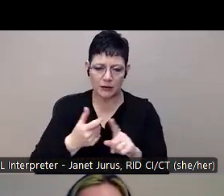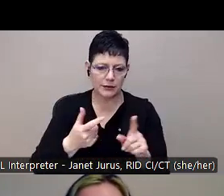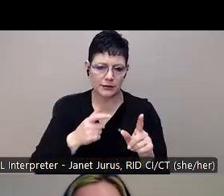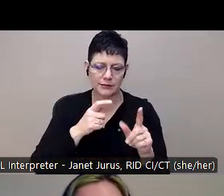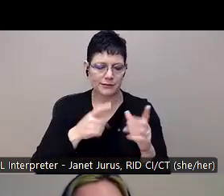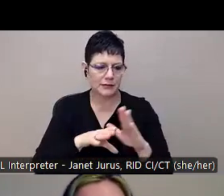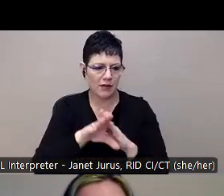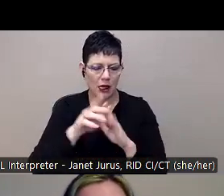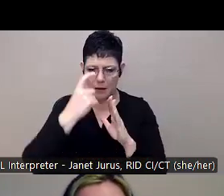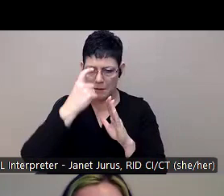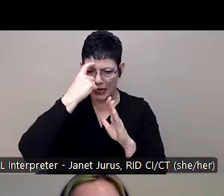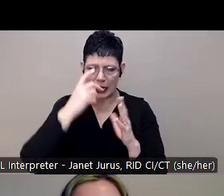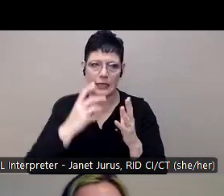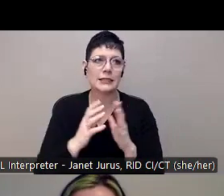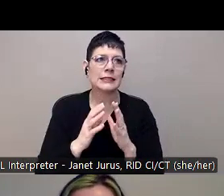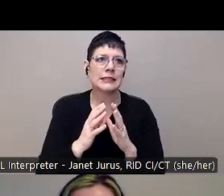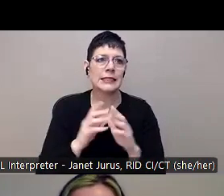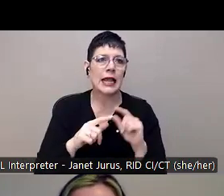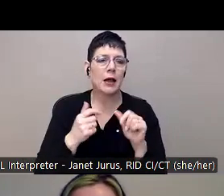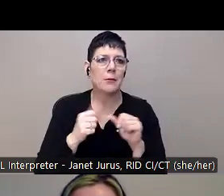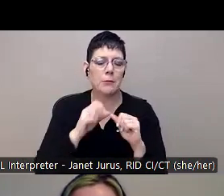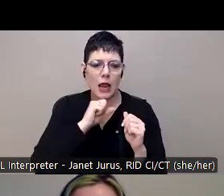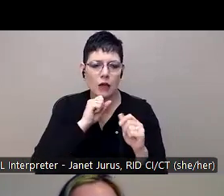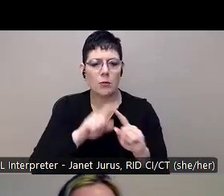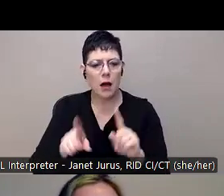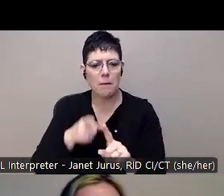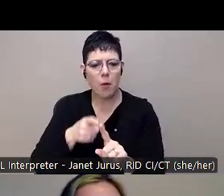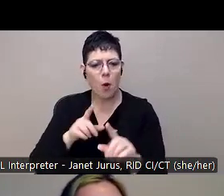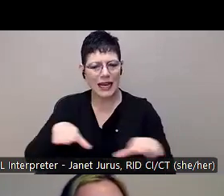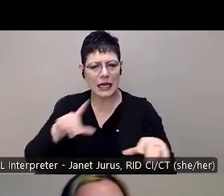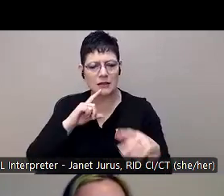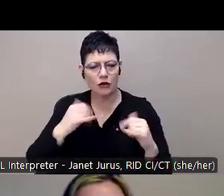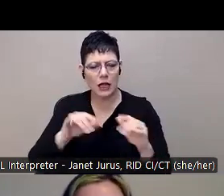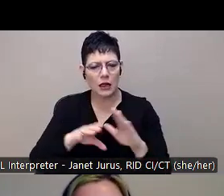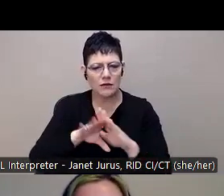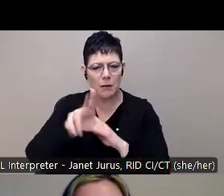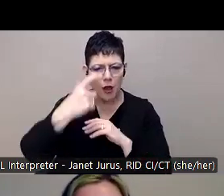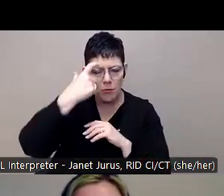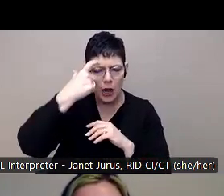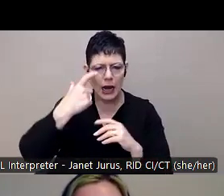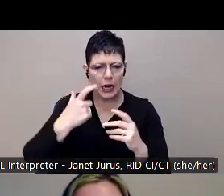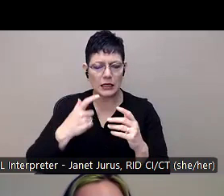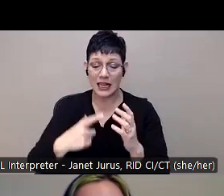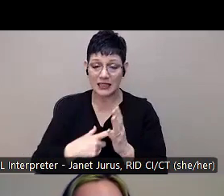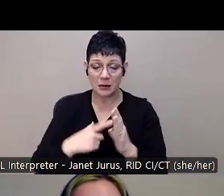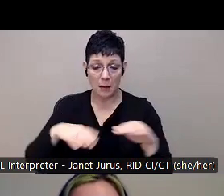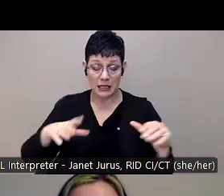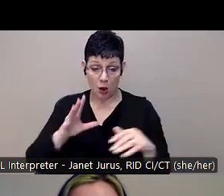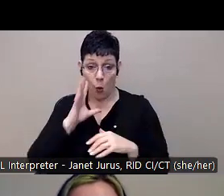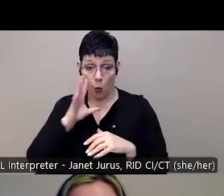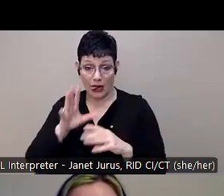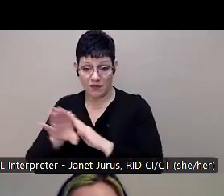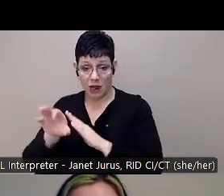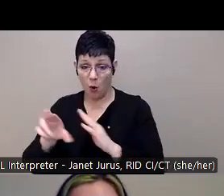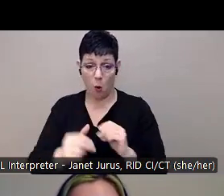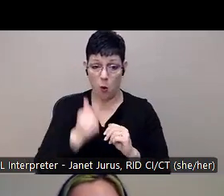what the age is. I won't pretend that I remember, but at a certain age, you know, they do begin to develop empathy or they don't. Um, and really being